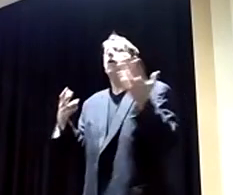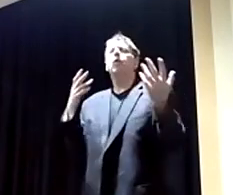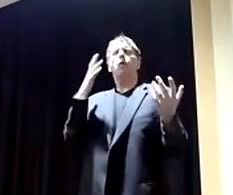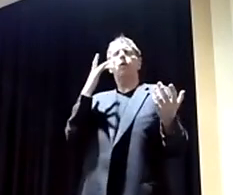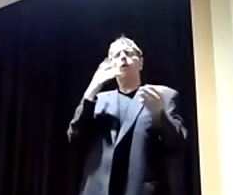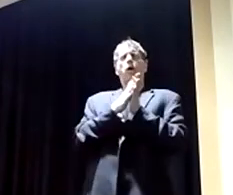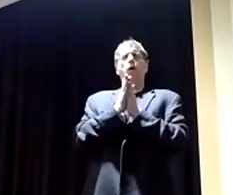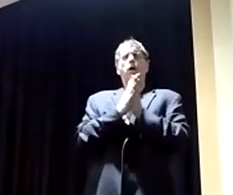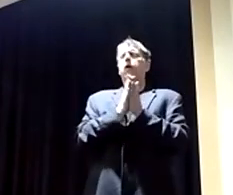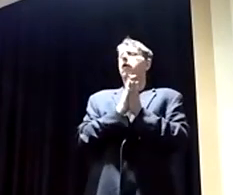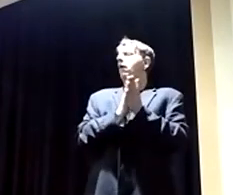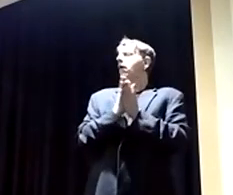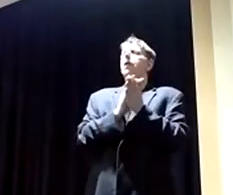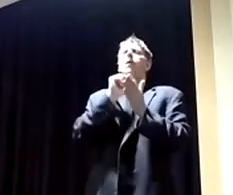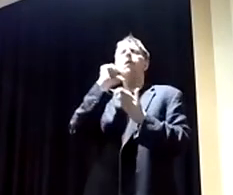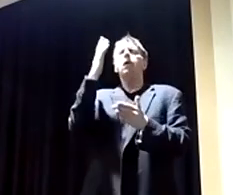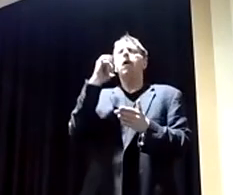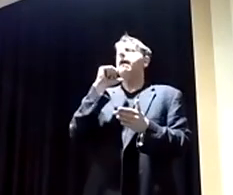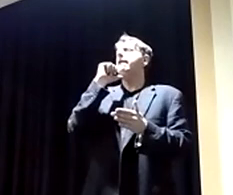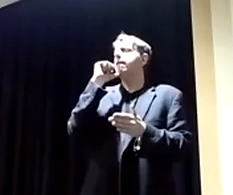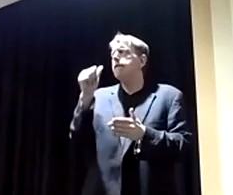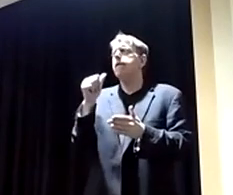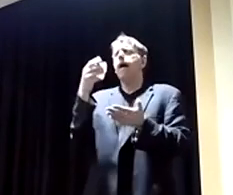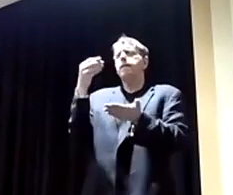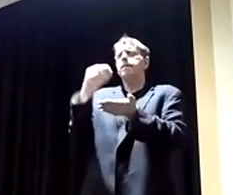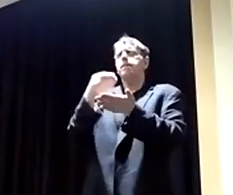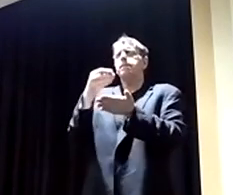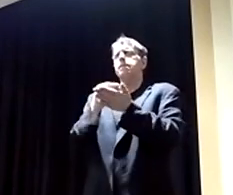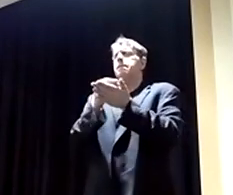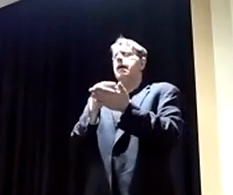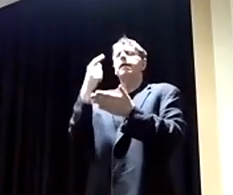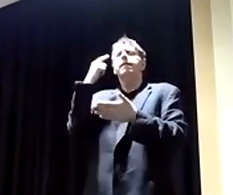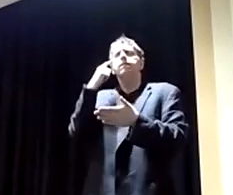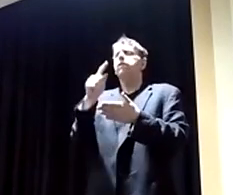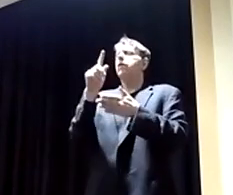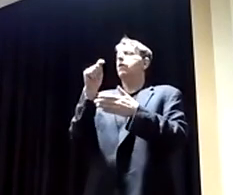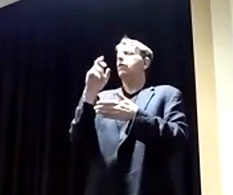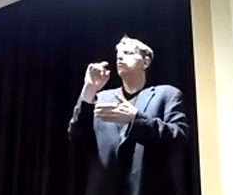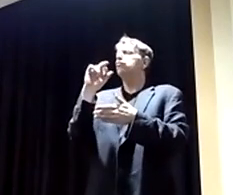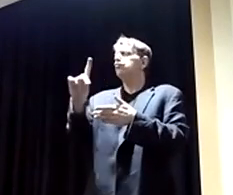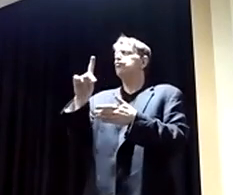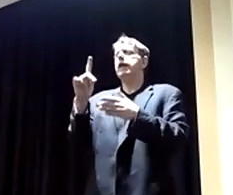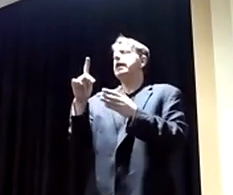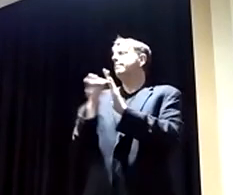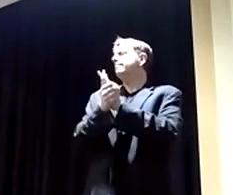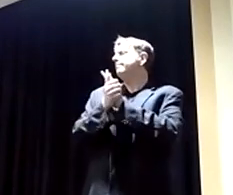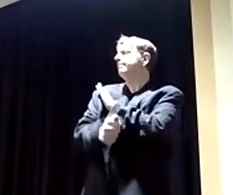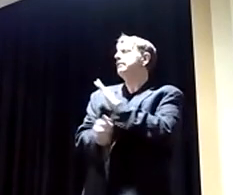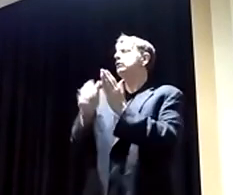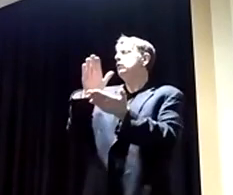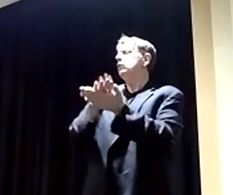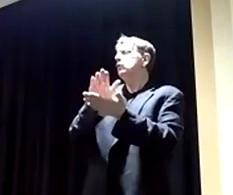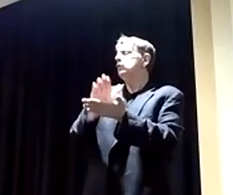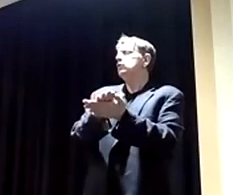an initiative for trade schools? We need skilled workers that can do the job and fix these houses up, because we have plenty of houses. There's just